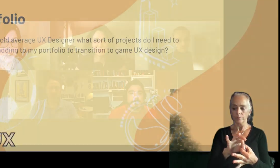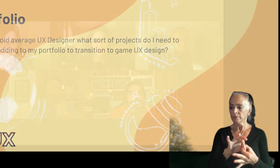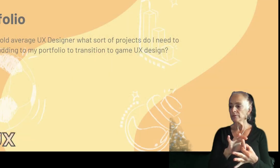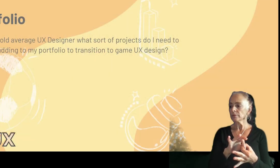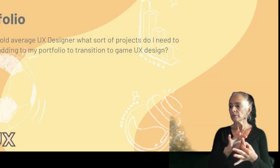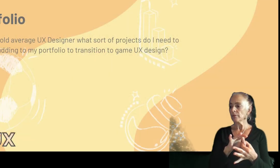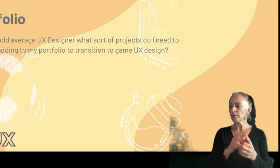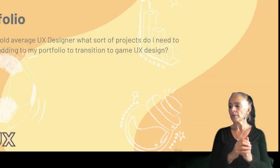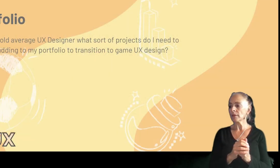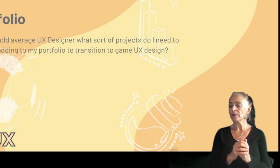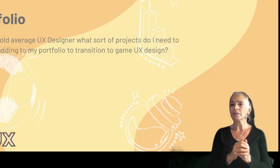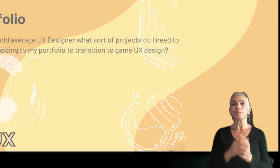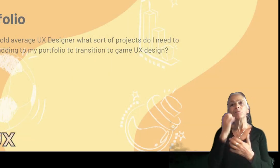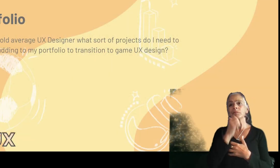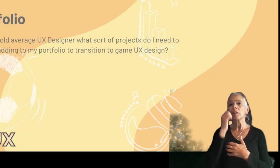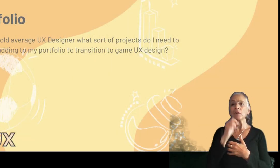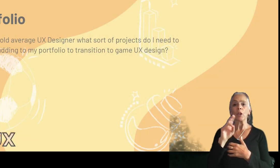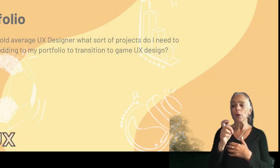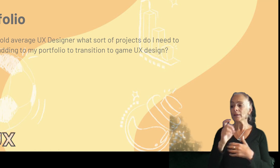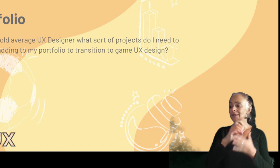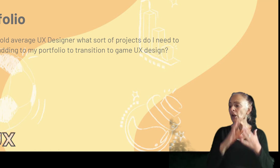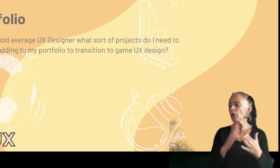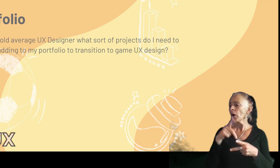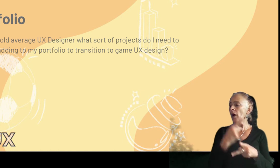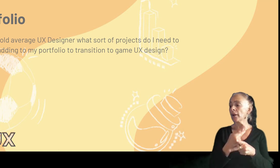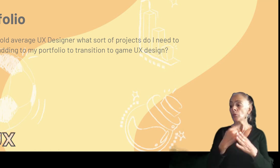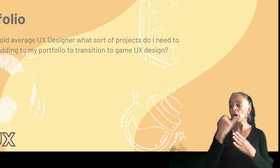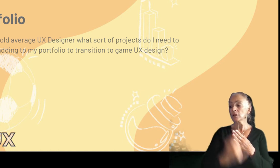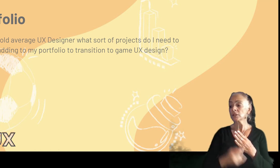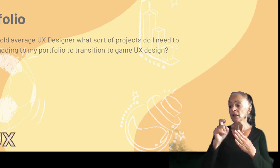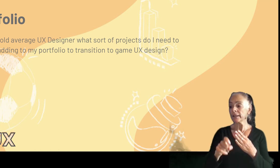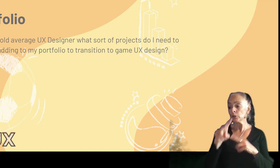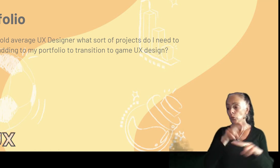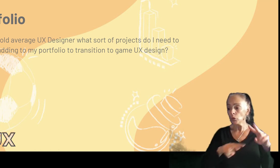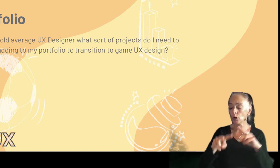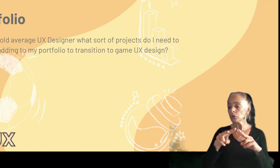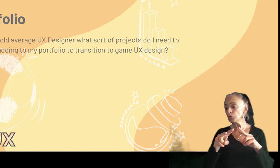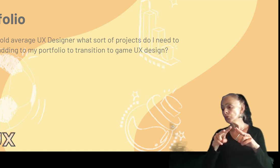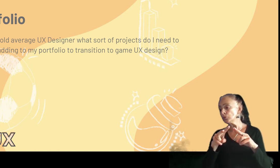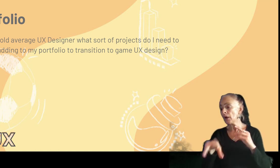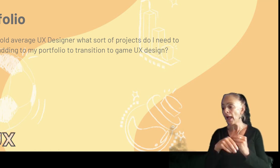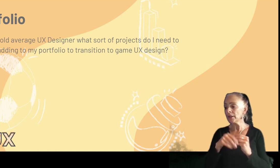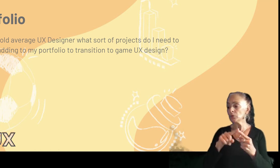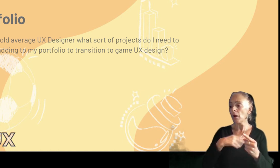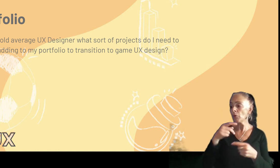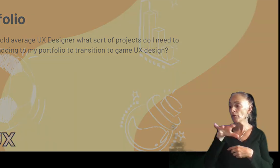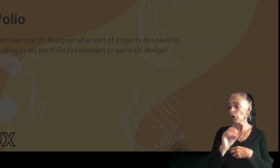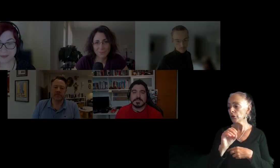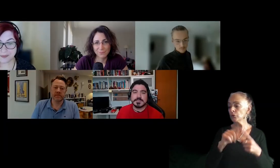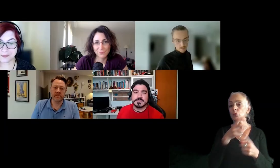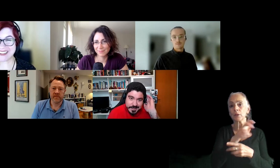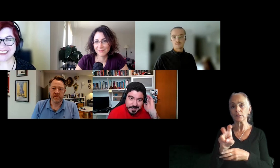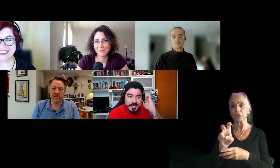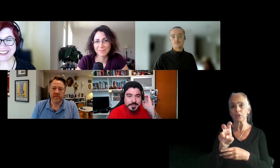plan or average UX designer, what sort of projects do I need to look into adding to my portfolio transitioning to game UX design?